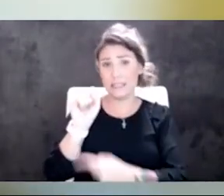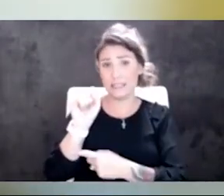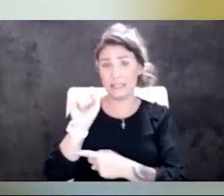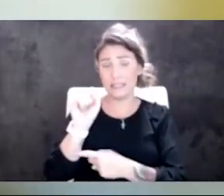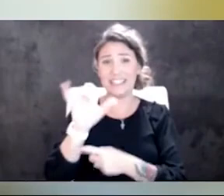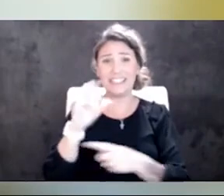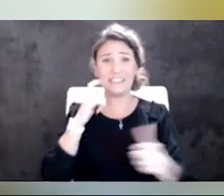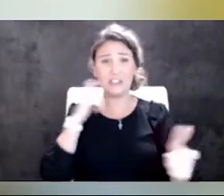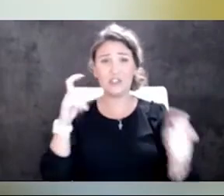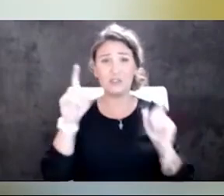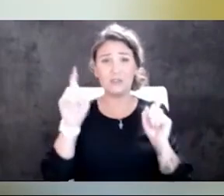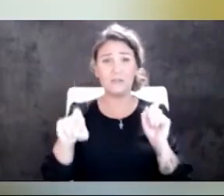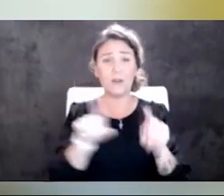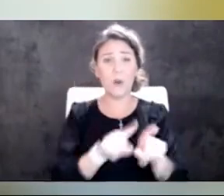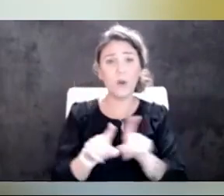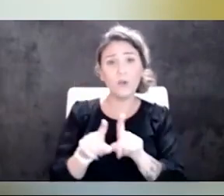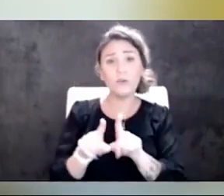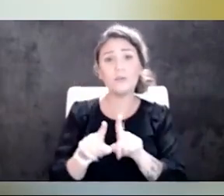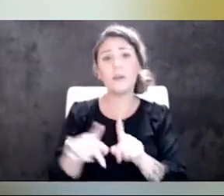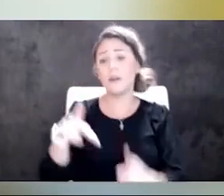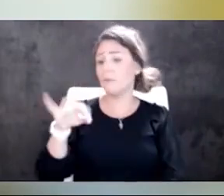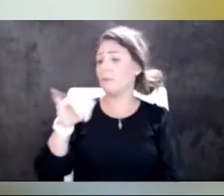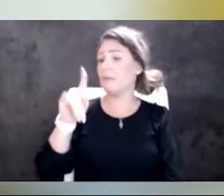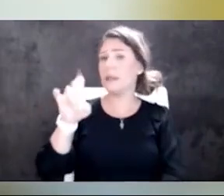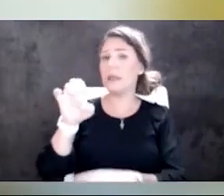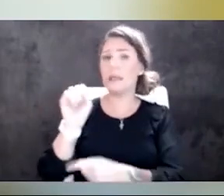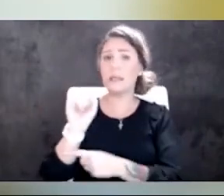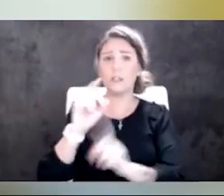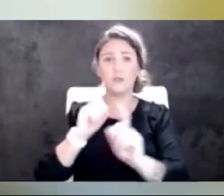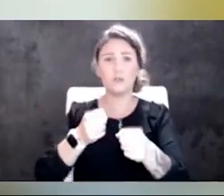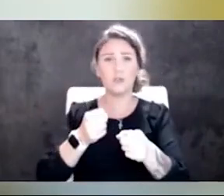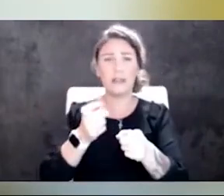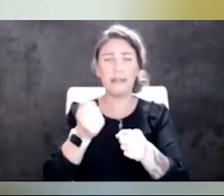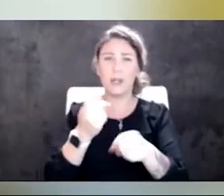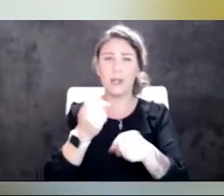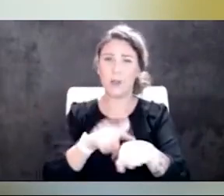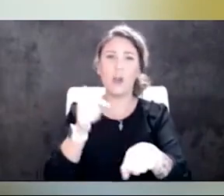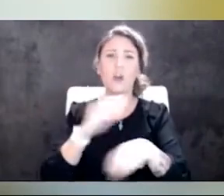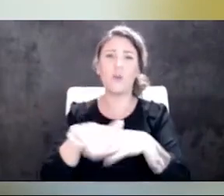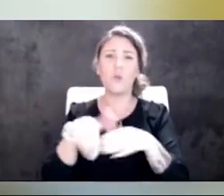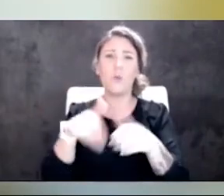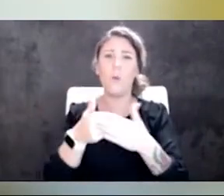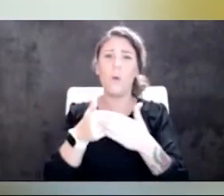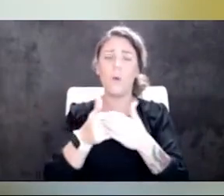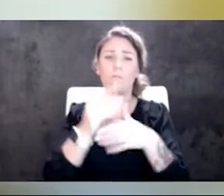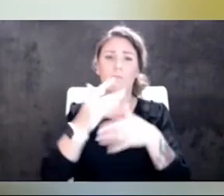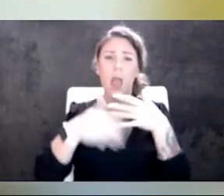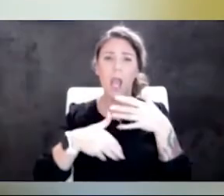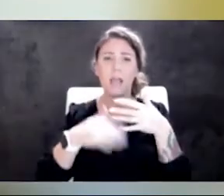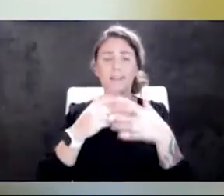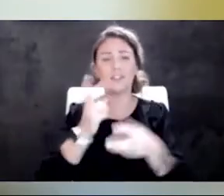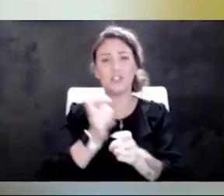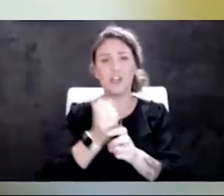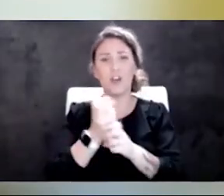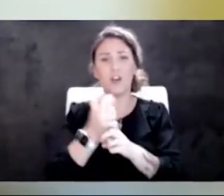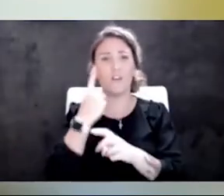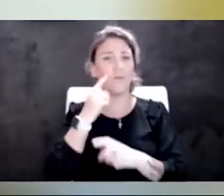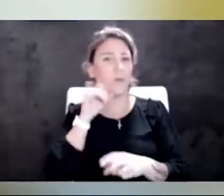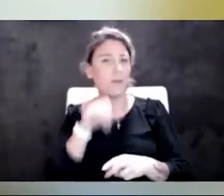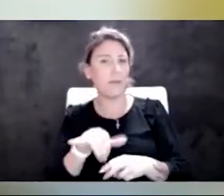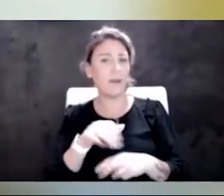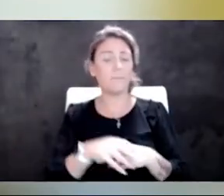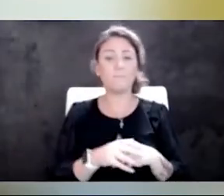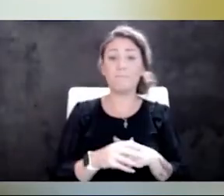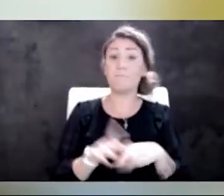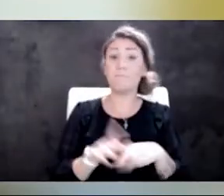huge need that we have as well. A platelet donation takes a little bit longer than a whole blood donation. So it's harder to get donors in the door for that, but